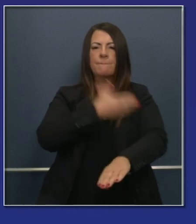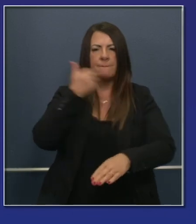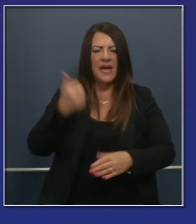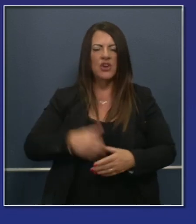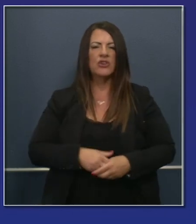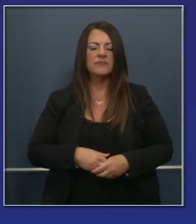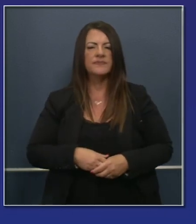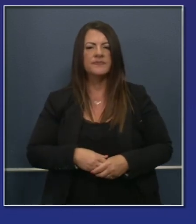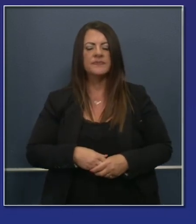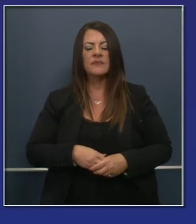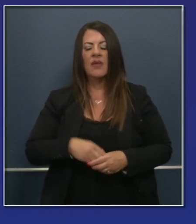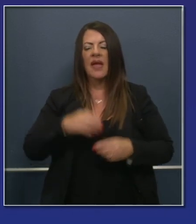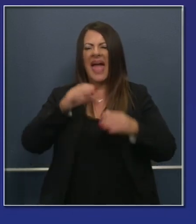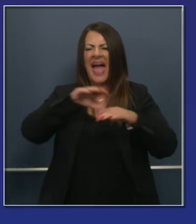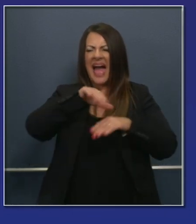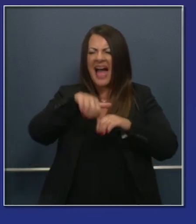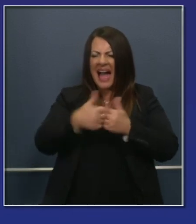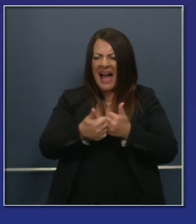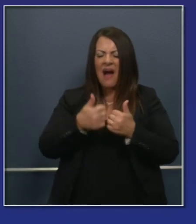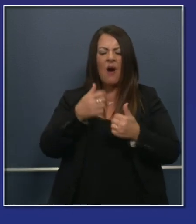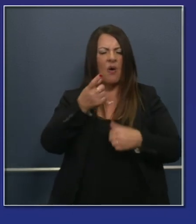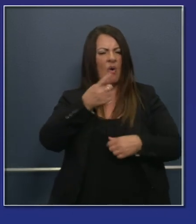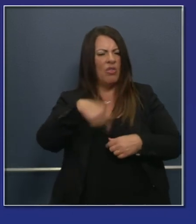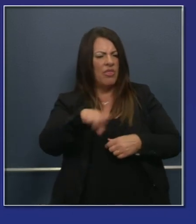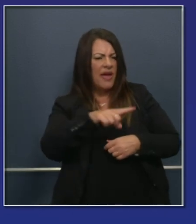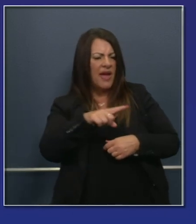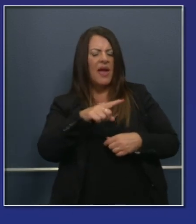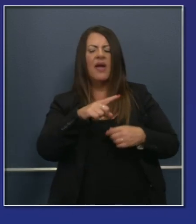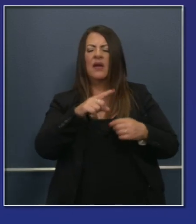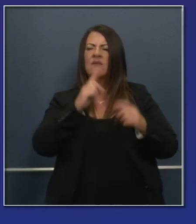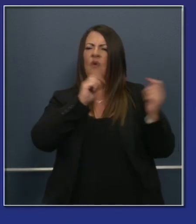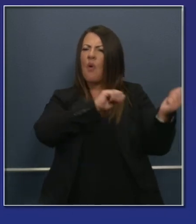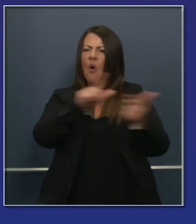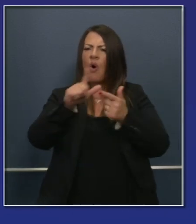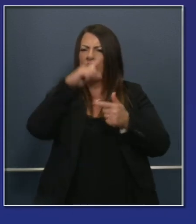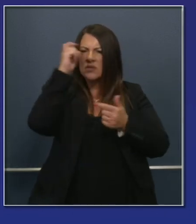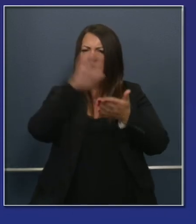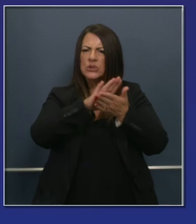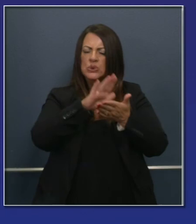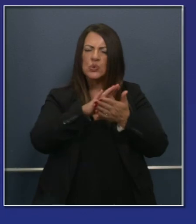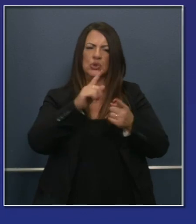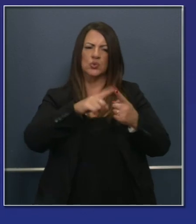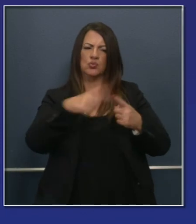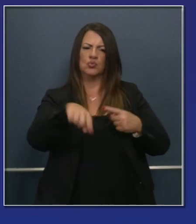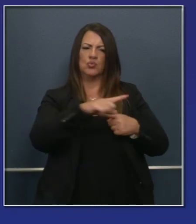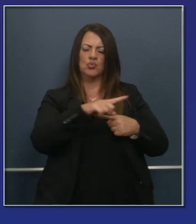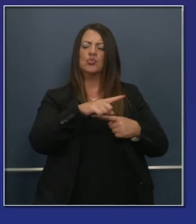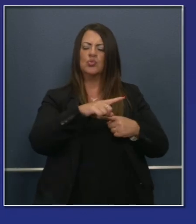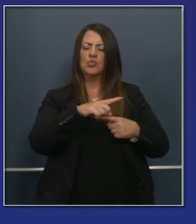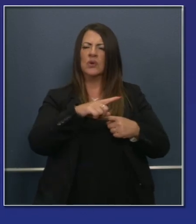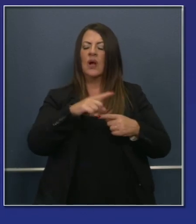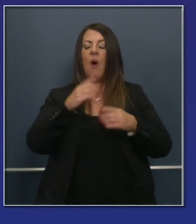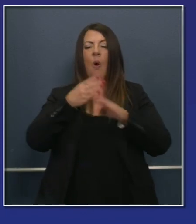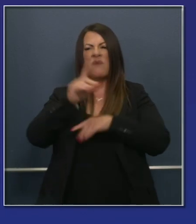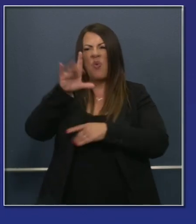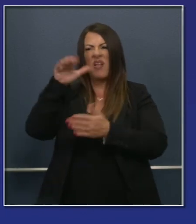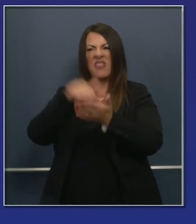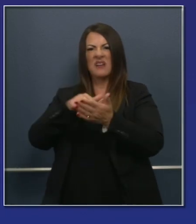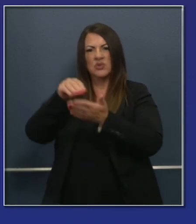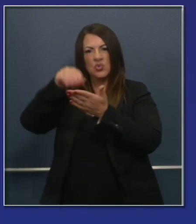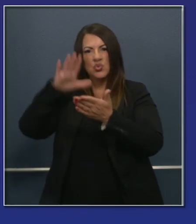effective online instruction by offering summer school to all, and more than 100,000 students showed up